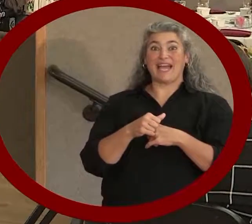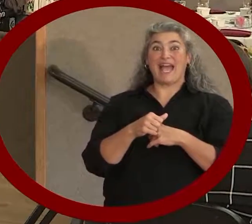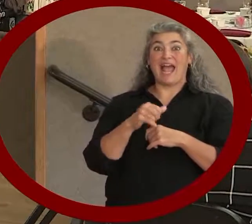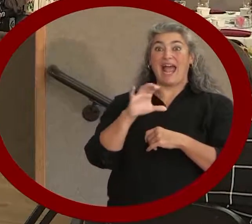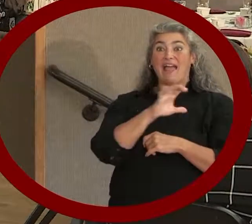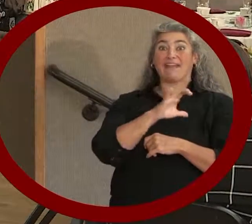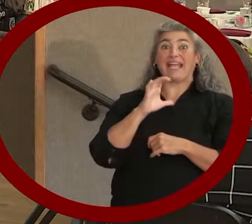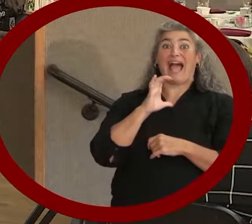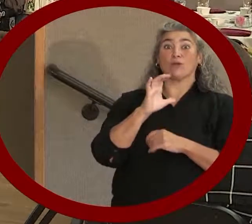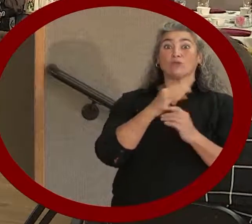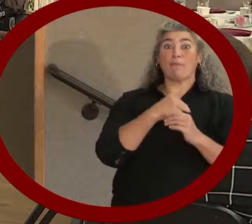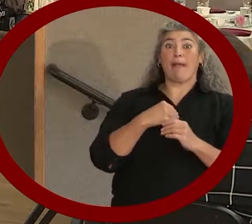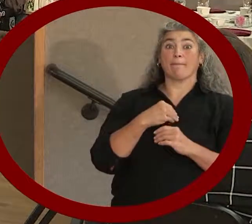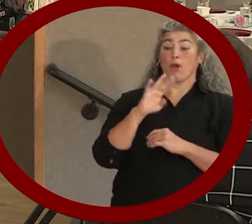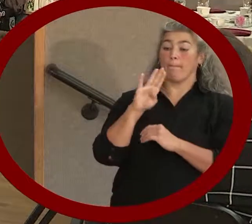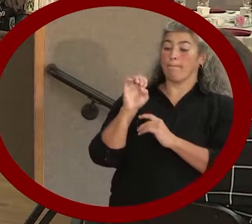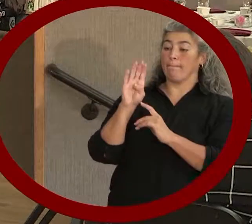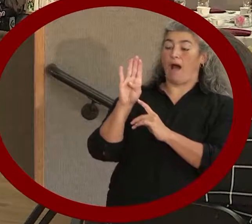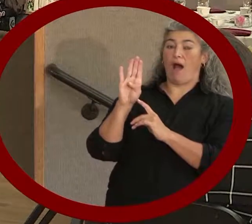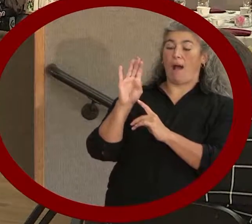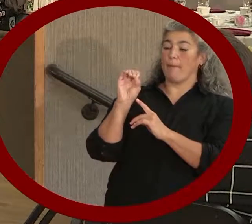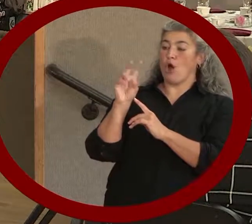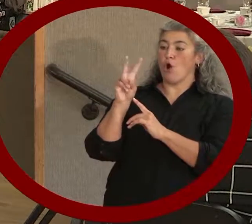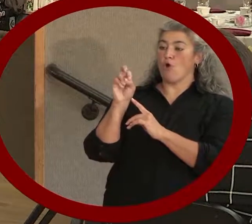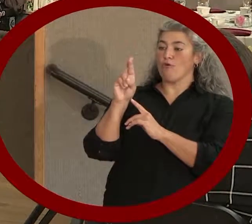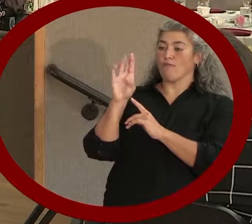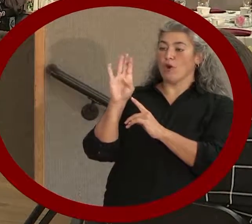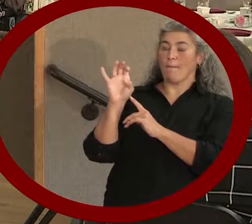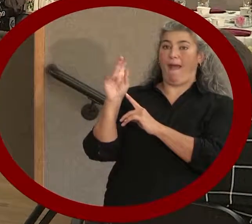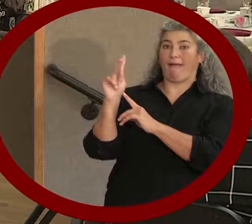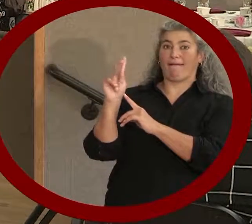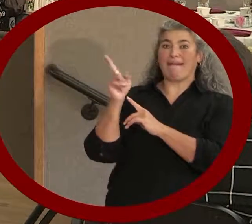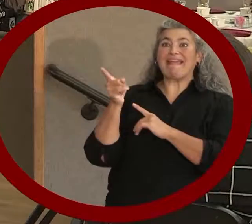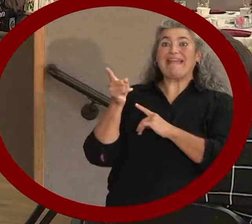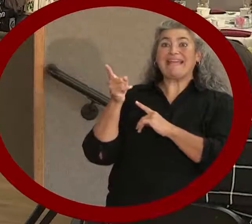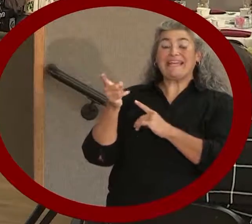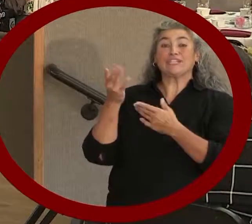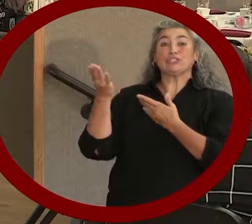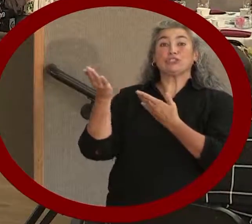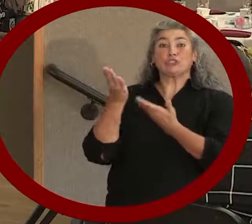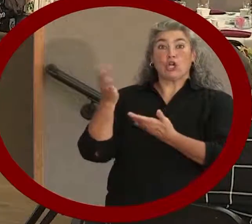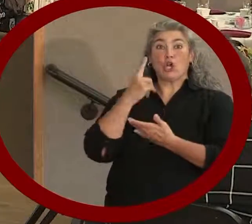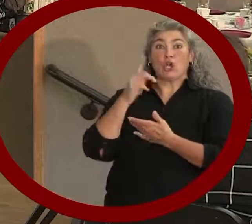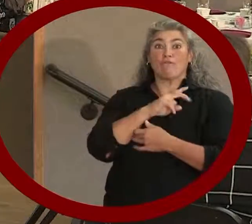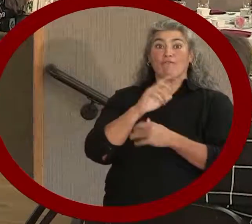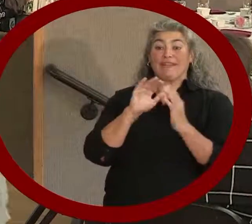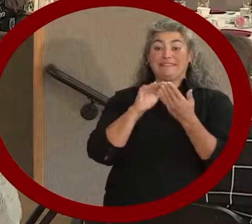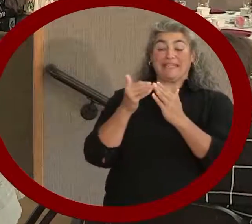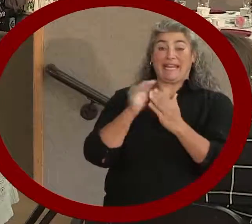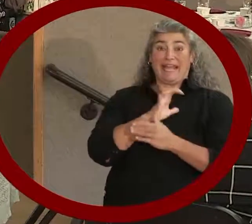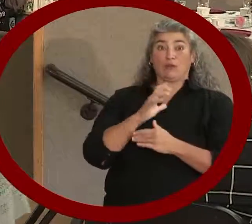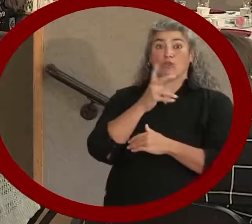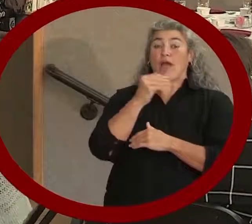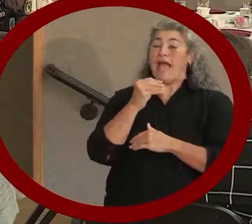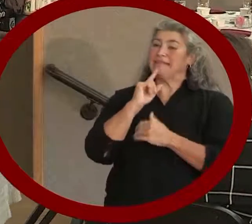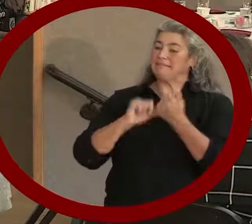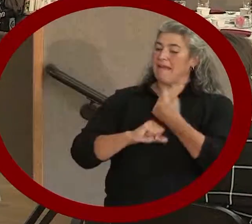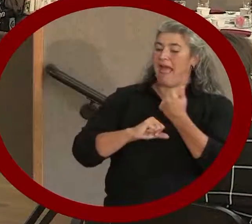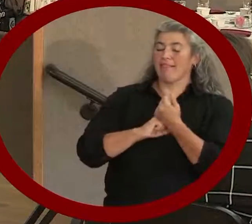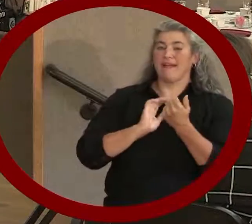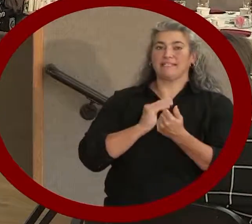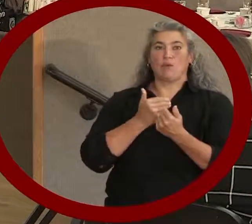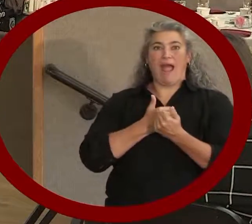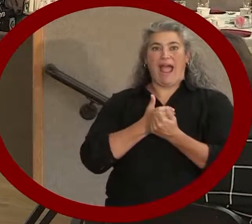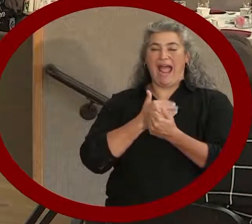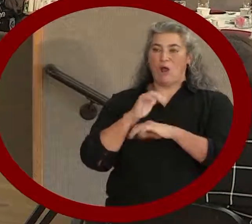He has served as our liaison to City Council and has been an ally to our cause for many years. Thank